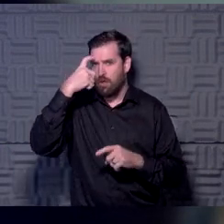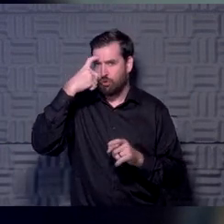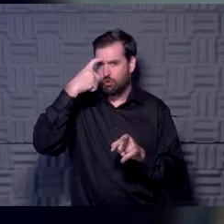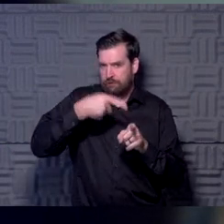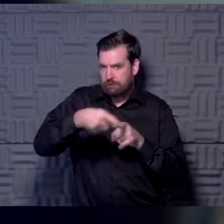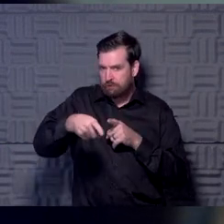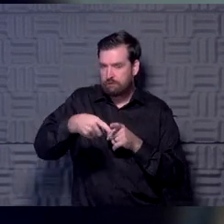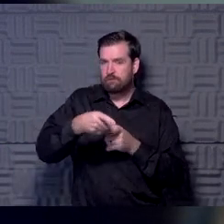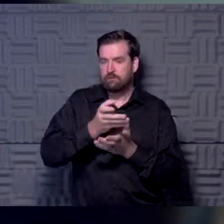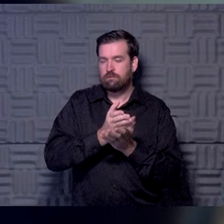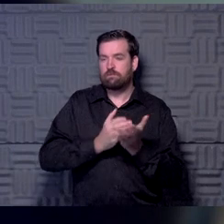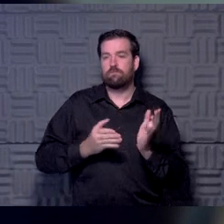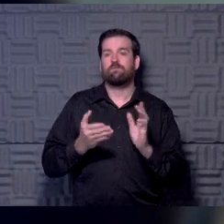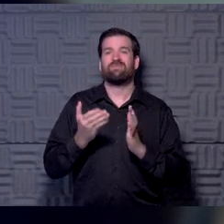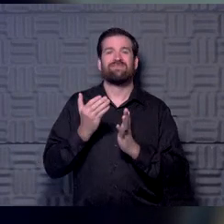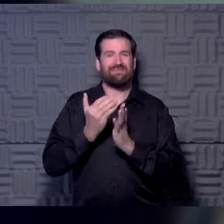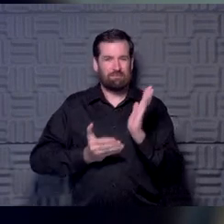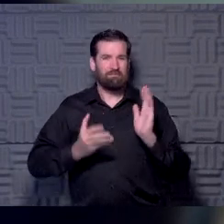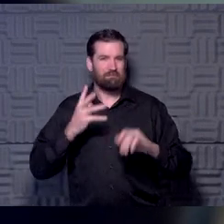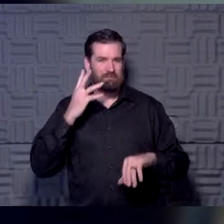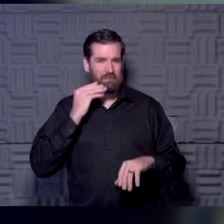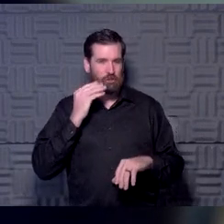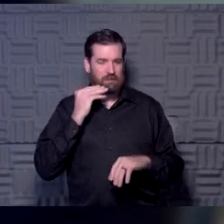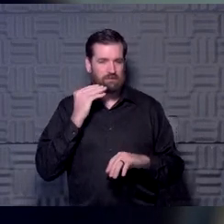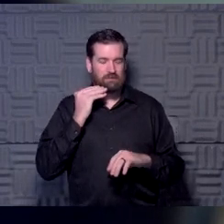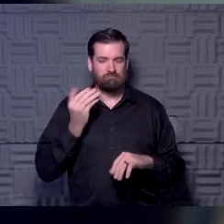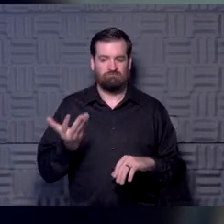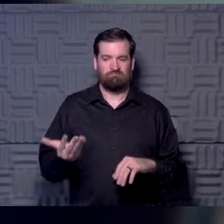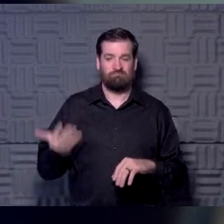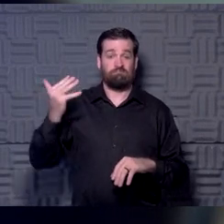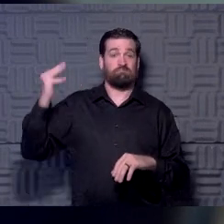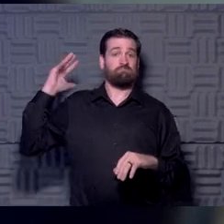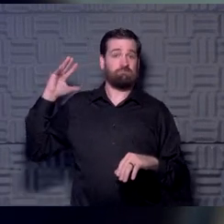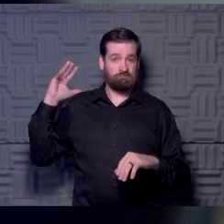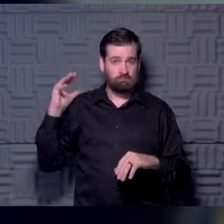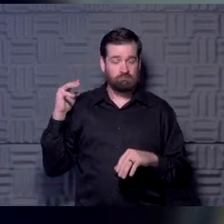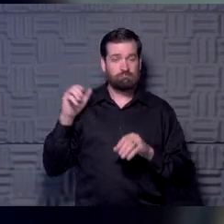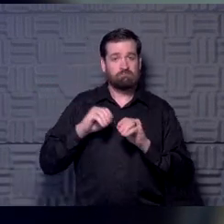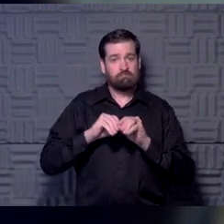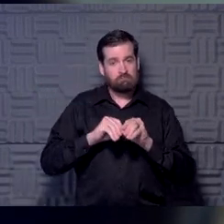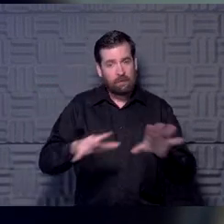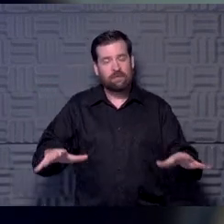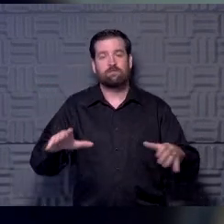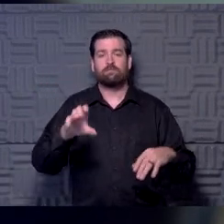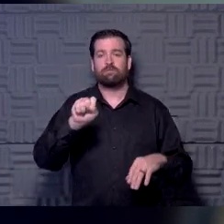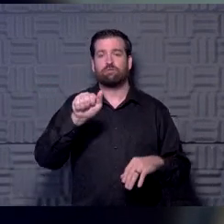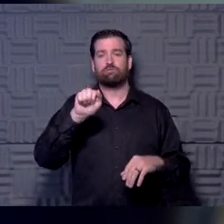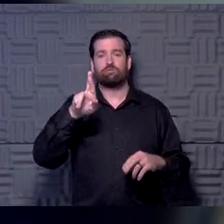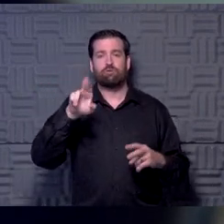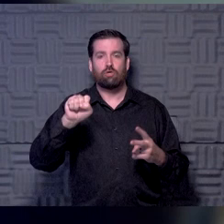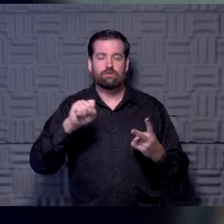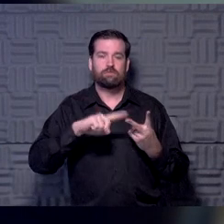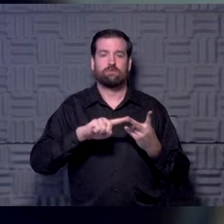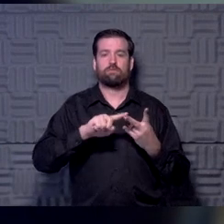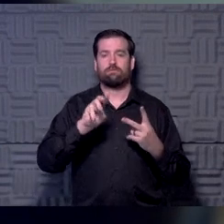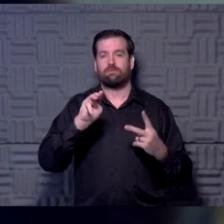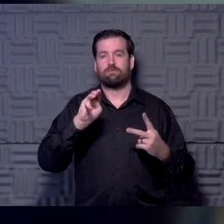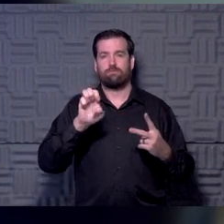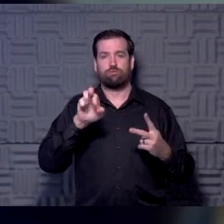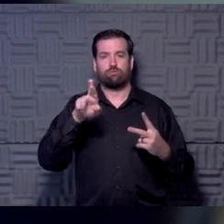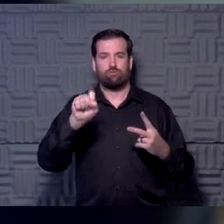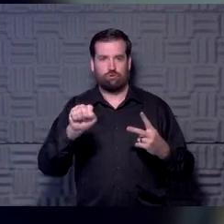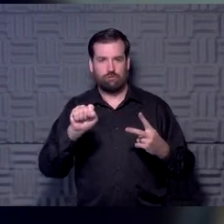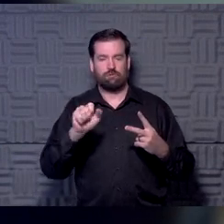we do have some experience in previous epidemics, the SARS and MERS from a few years ago,